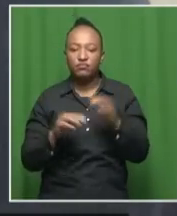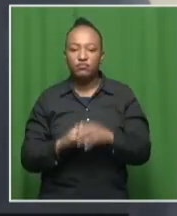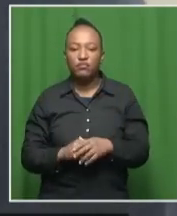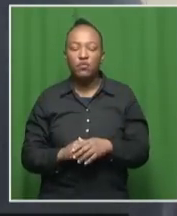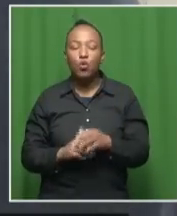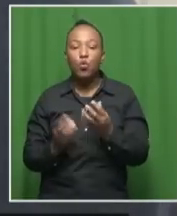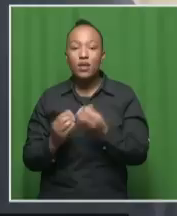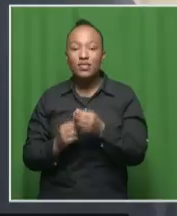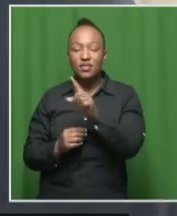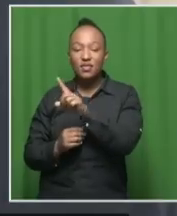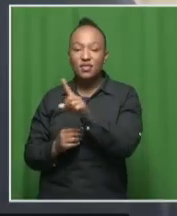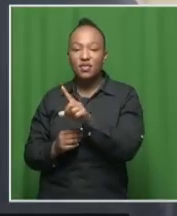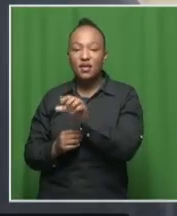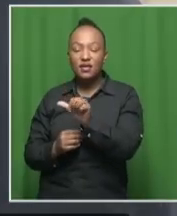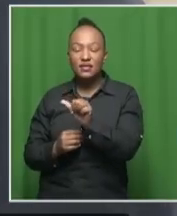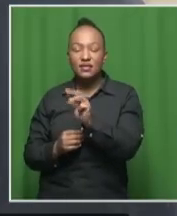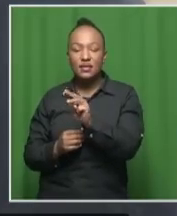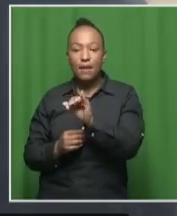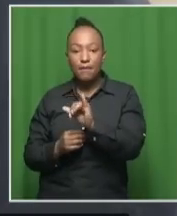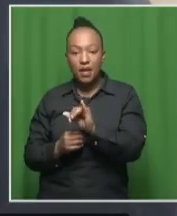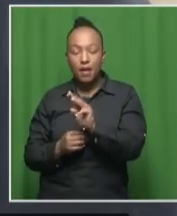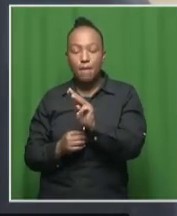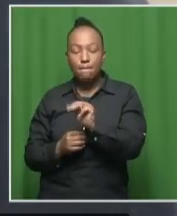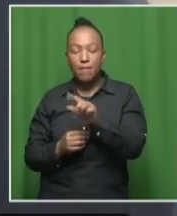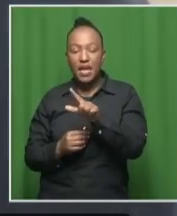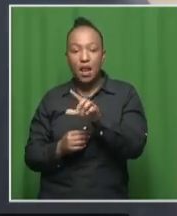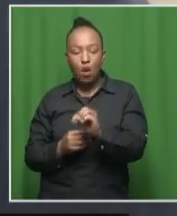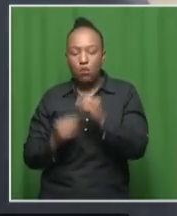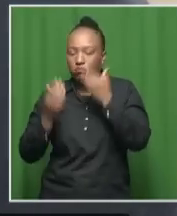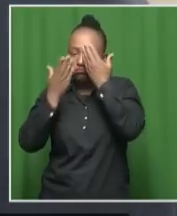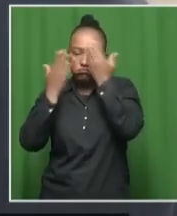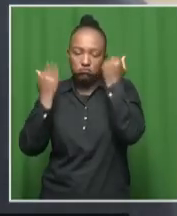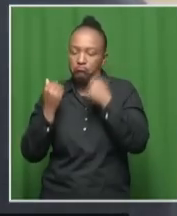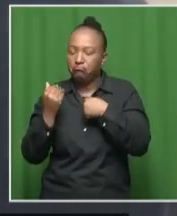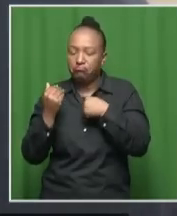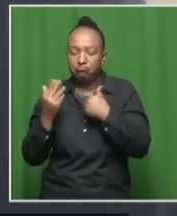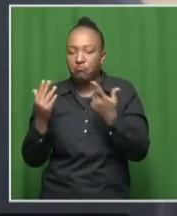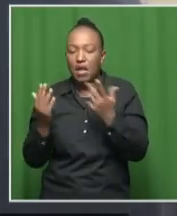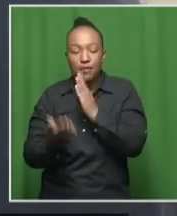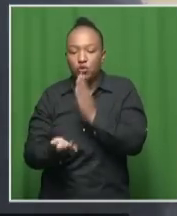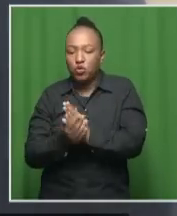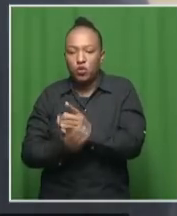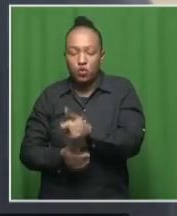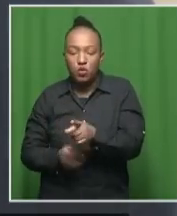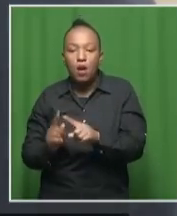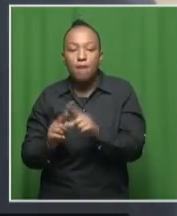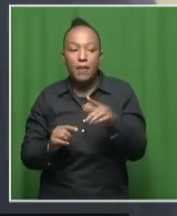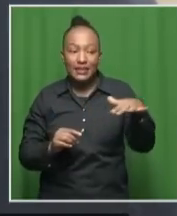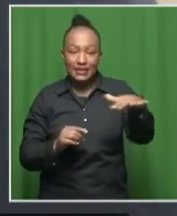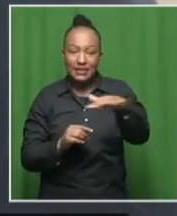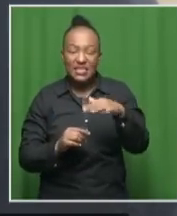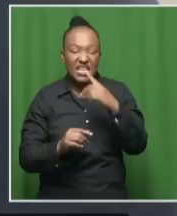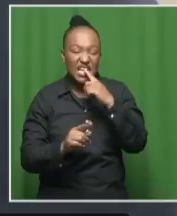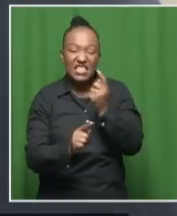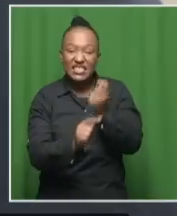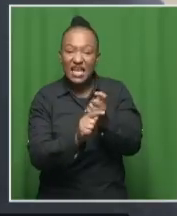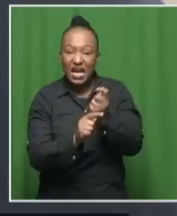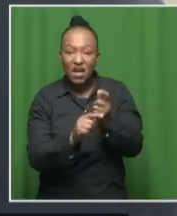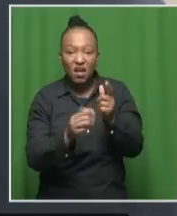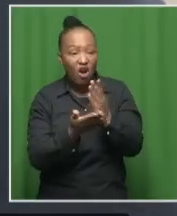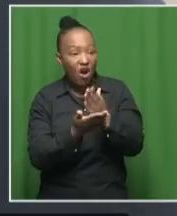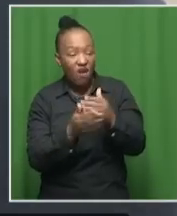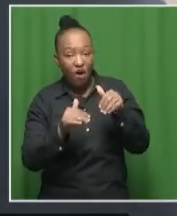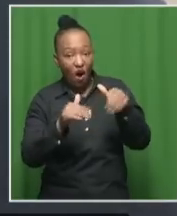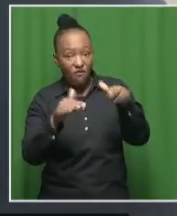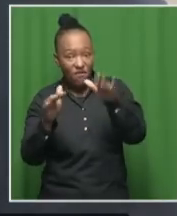I'm not sure. I don't know what's happening in Zamimpilo but what I can tell you is if Zamimpilo is not removed this is never